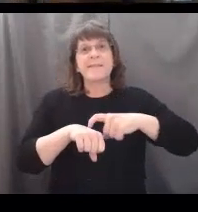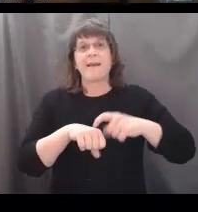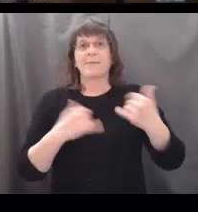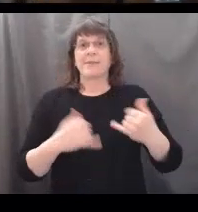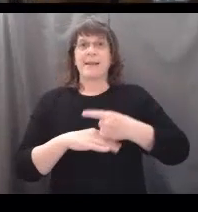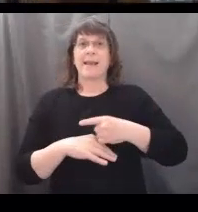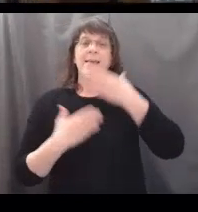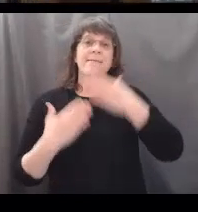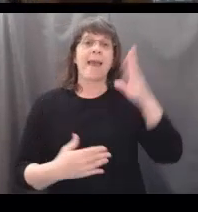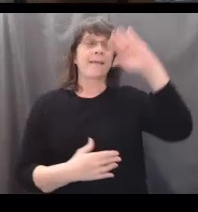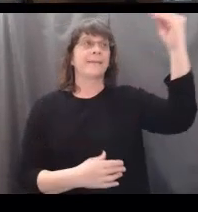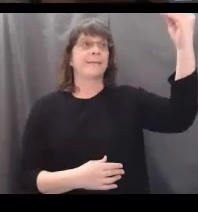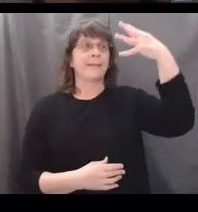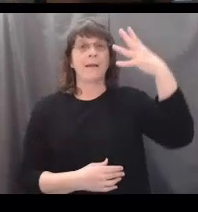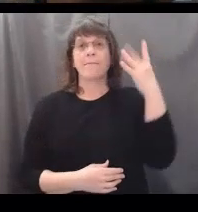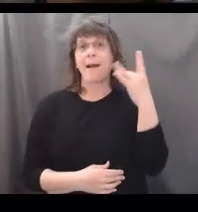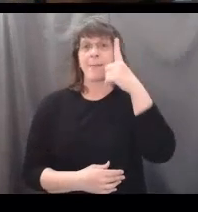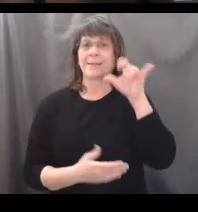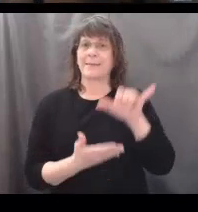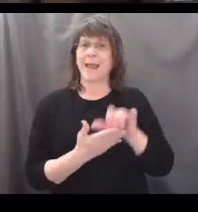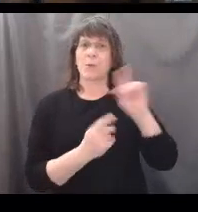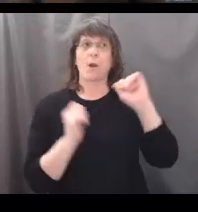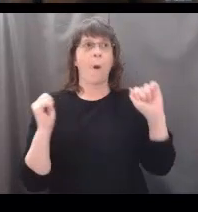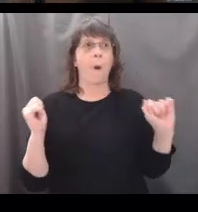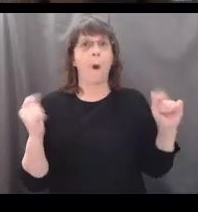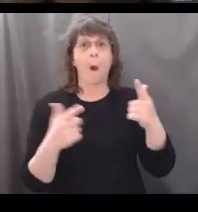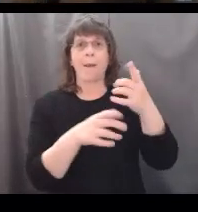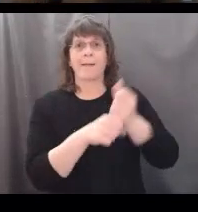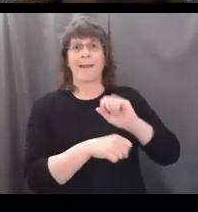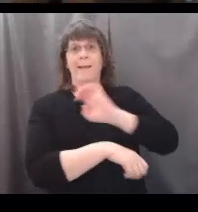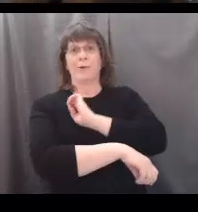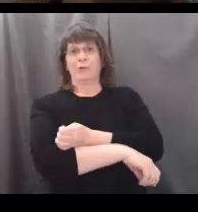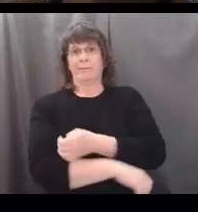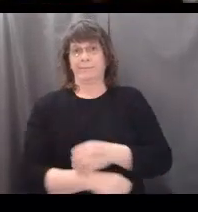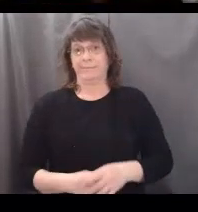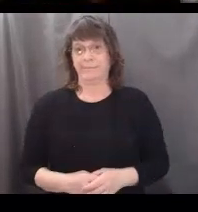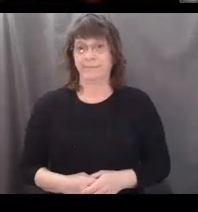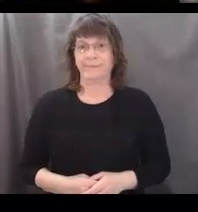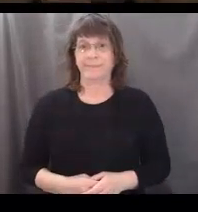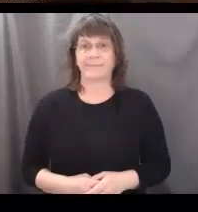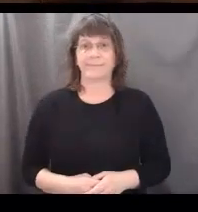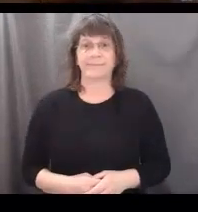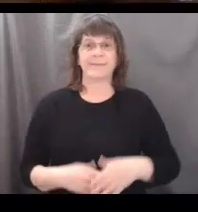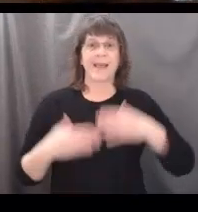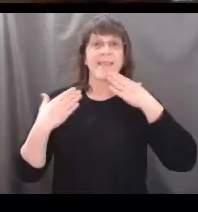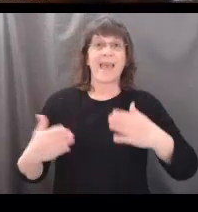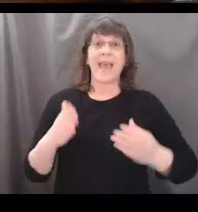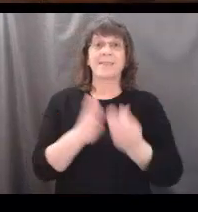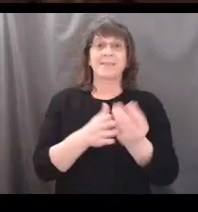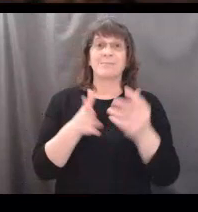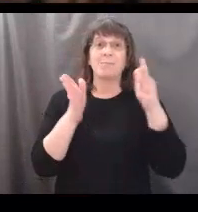today to thank the sun, because that's where we all get our energy from. Thanks, botanists.